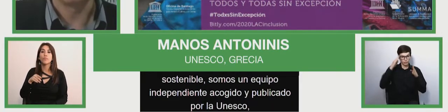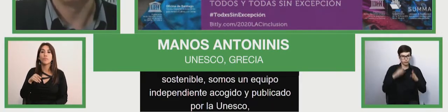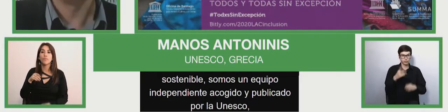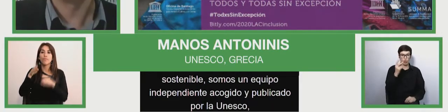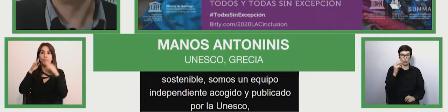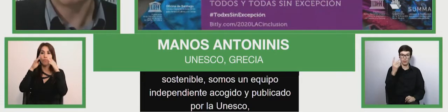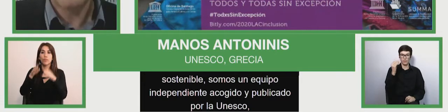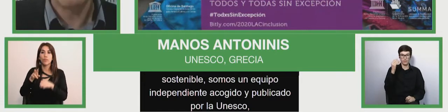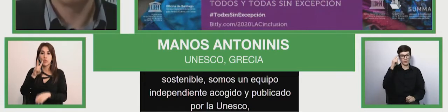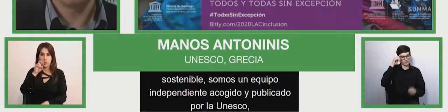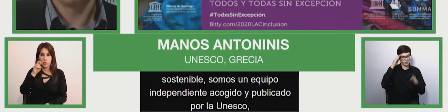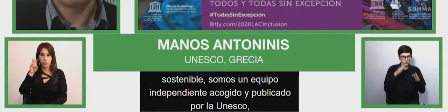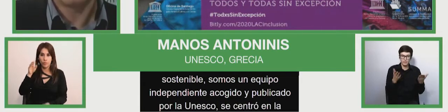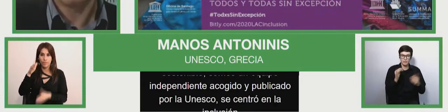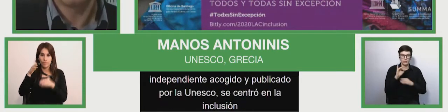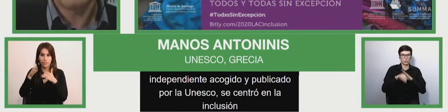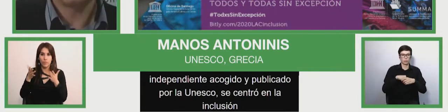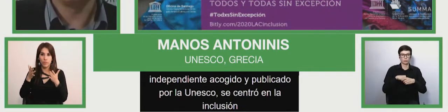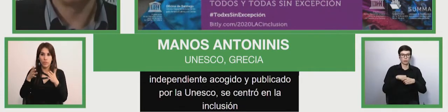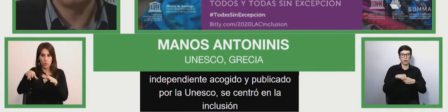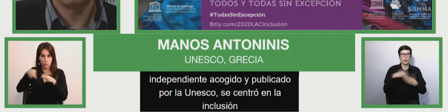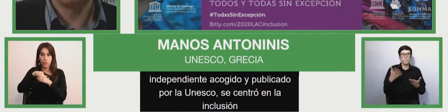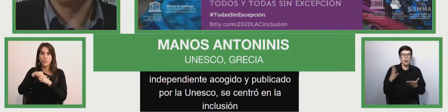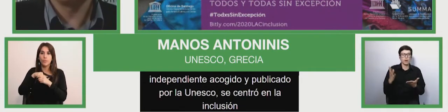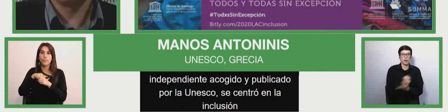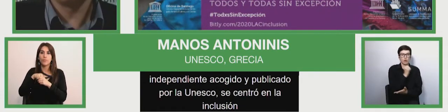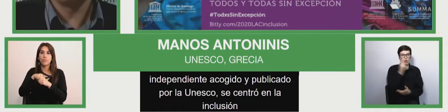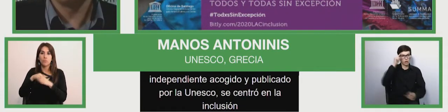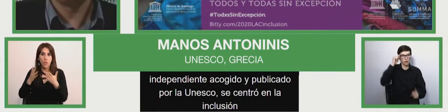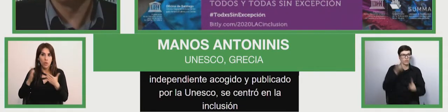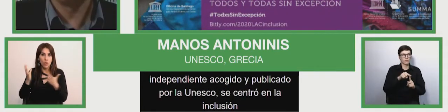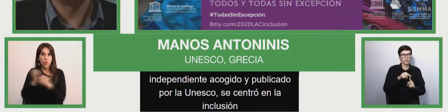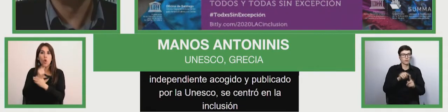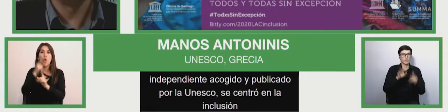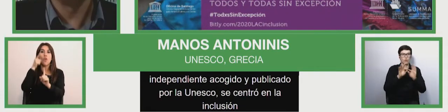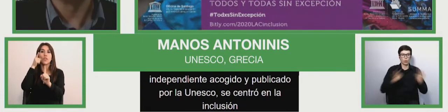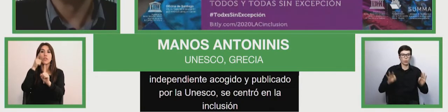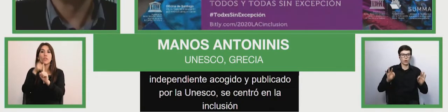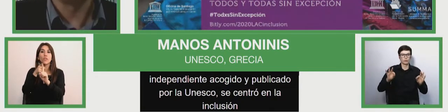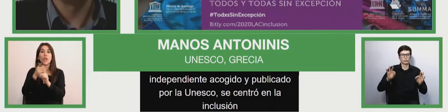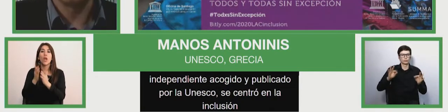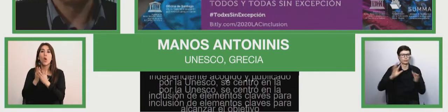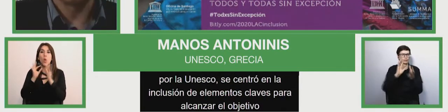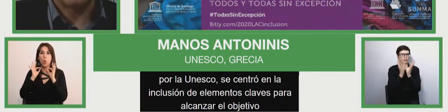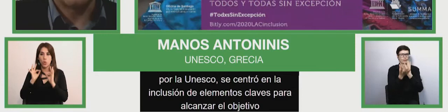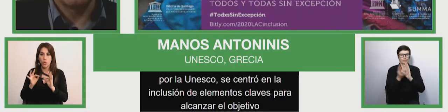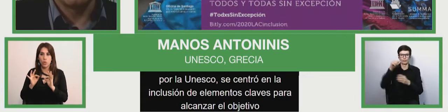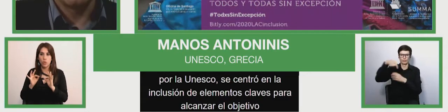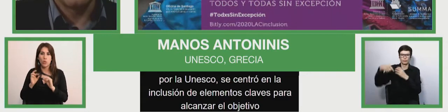element to achieve the objective of global education, OS4.